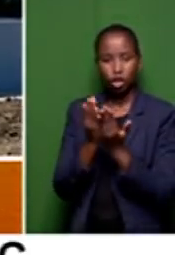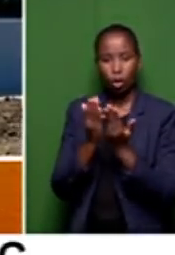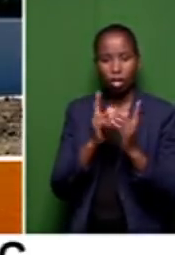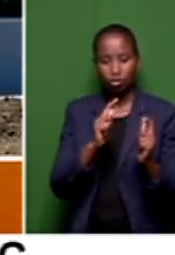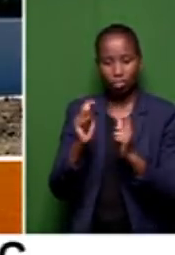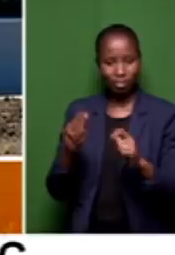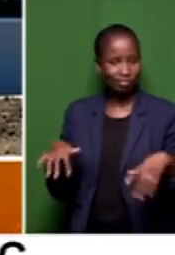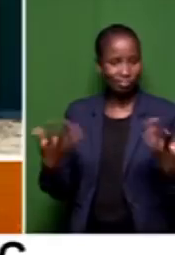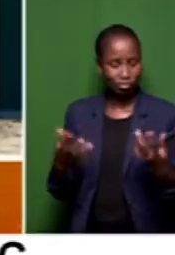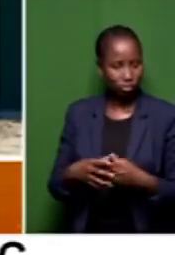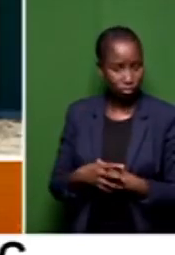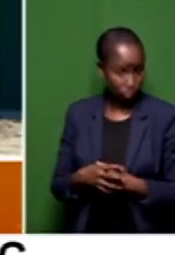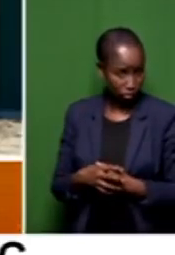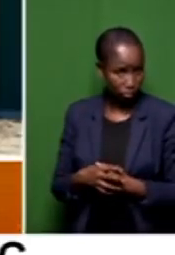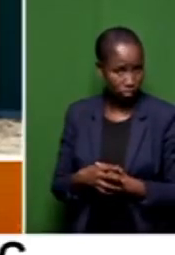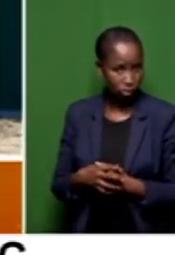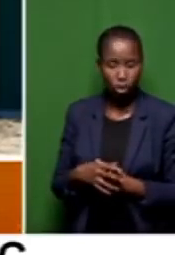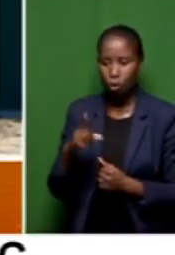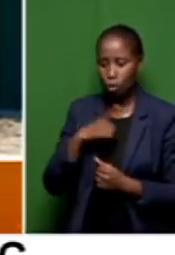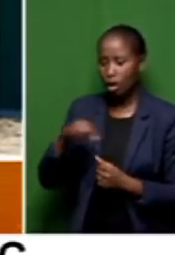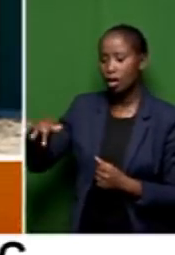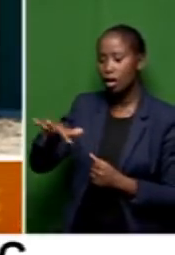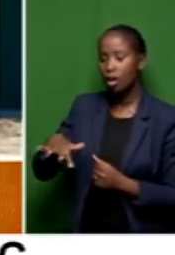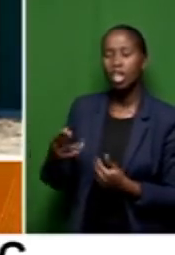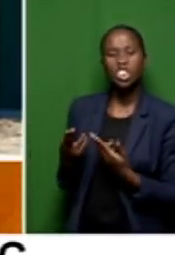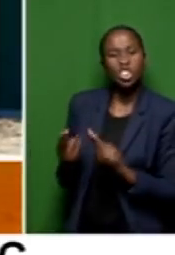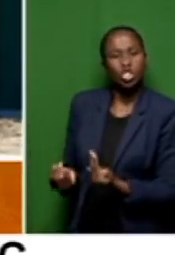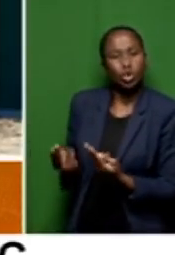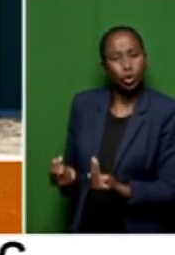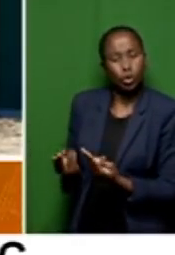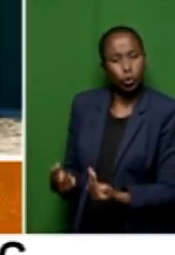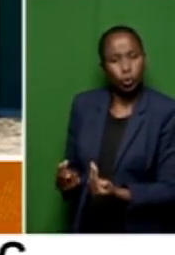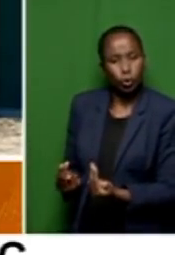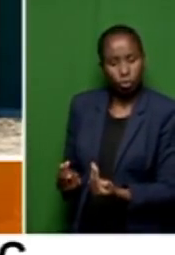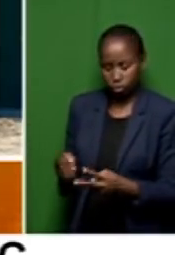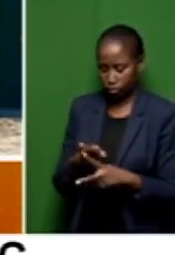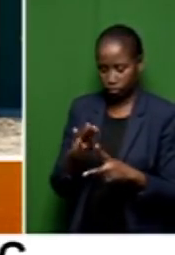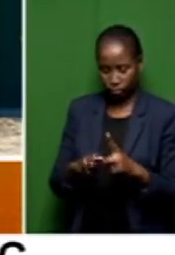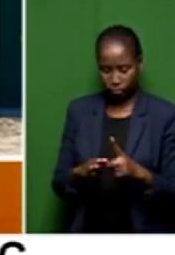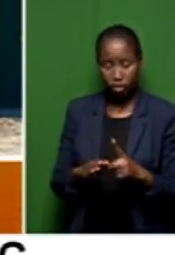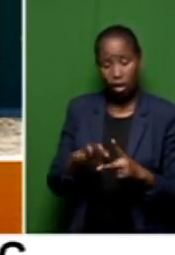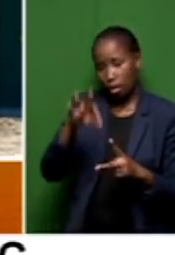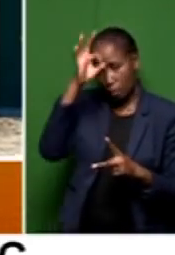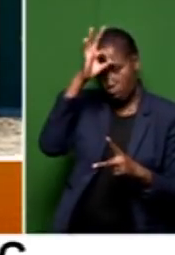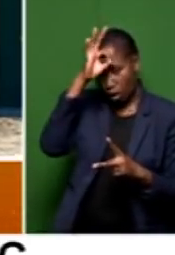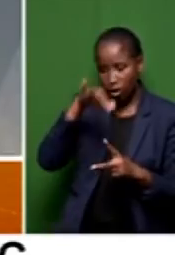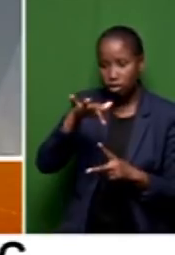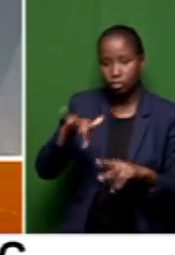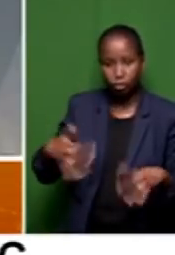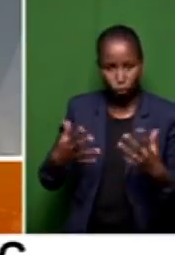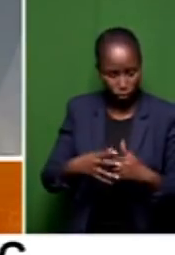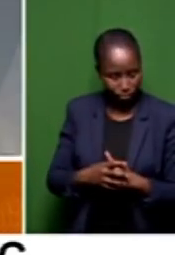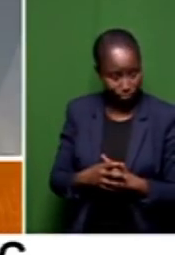because it's a new area. We don't have police station. Now,